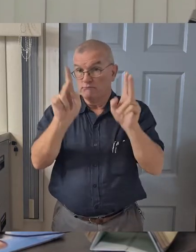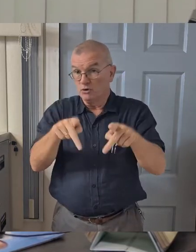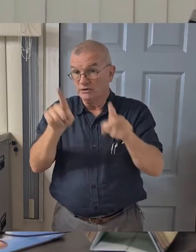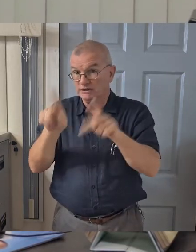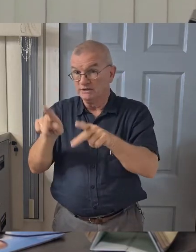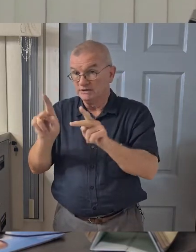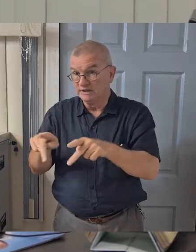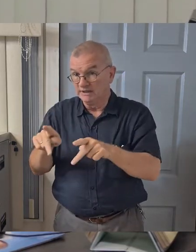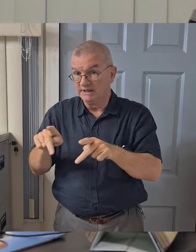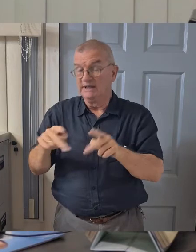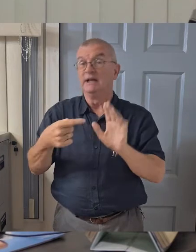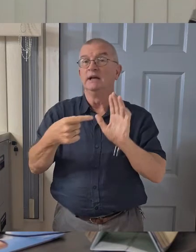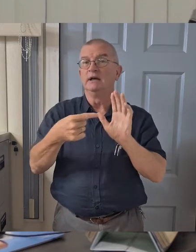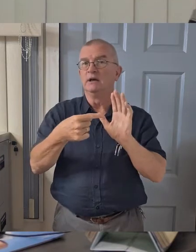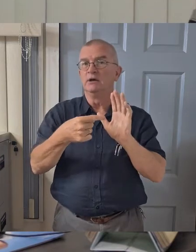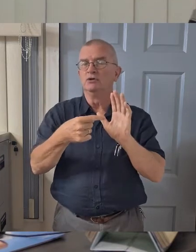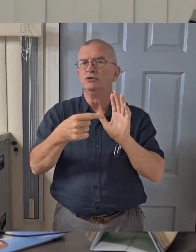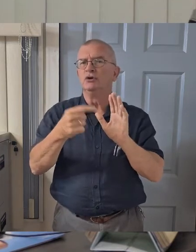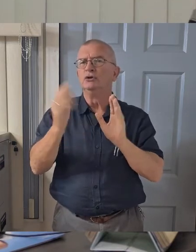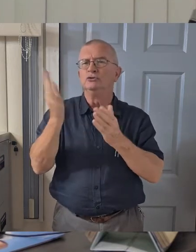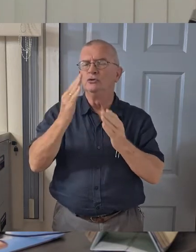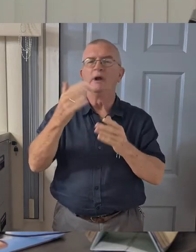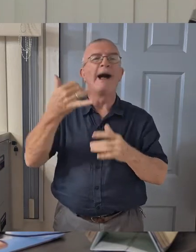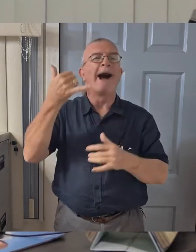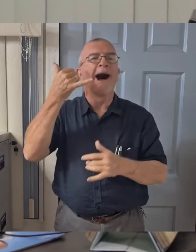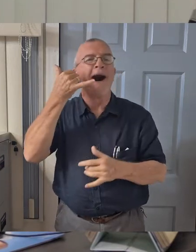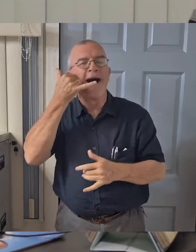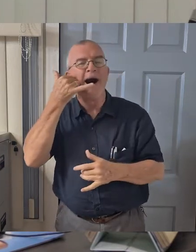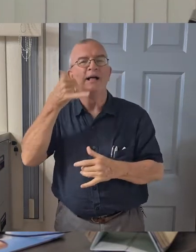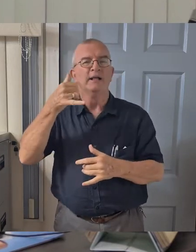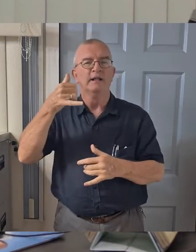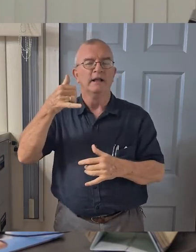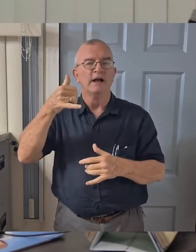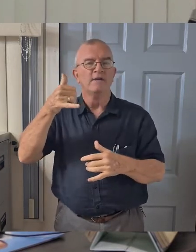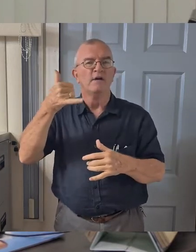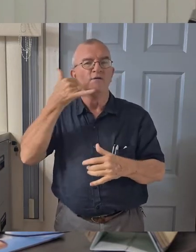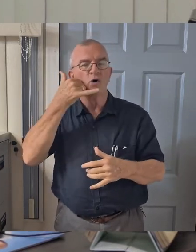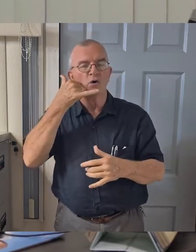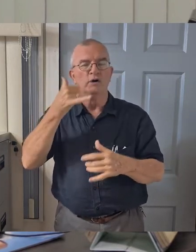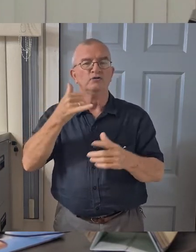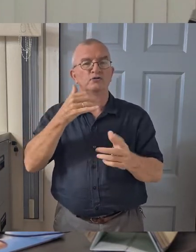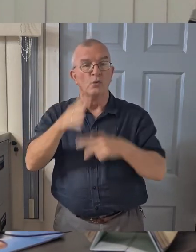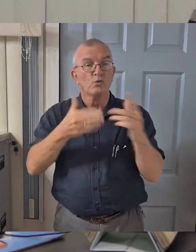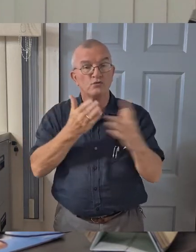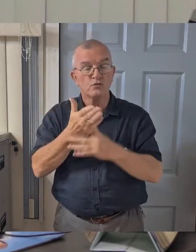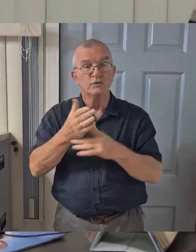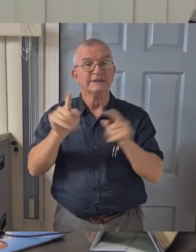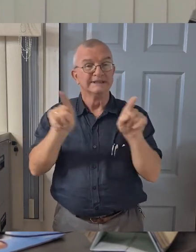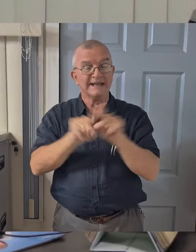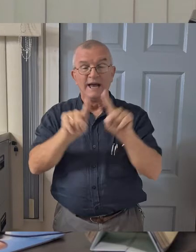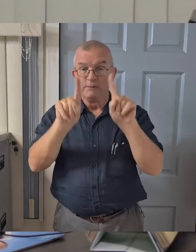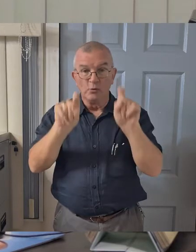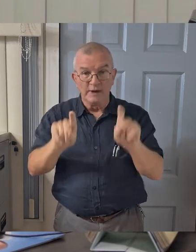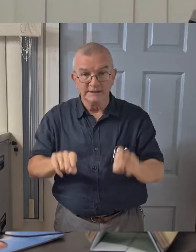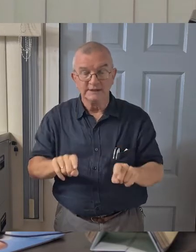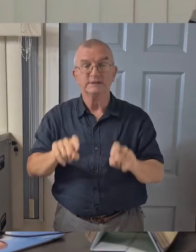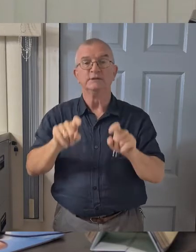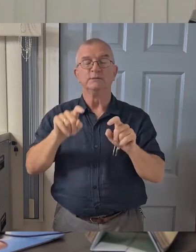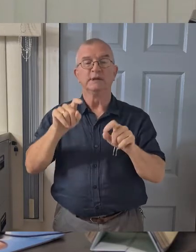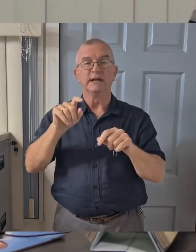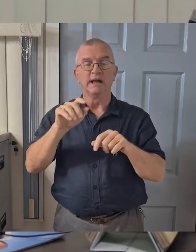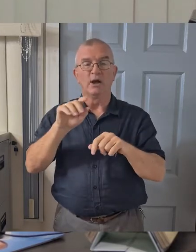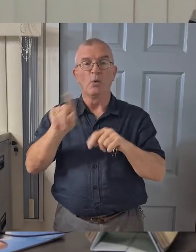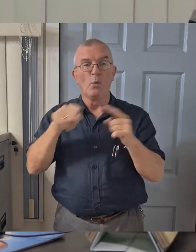simulate a hotline phone call. So you will go through the same questions that you would be asked